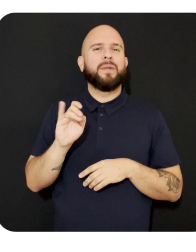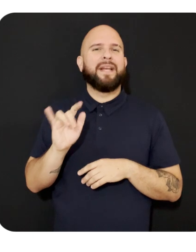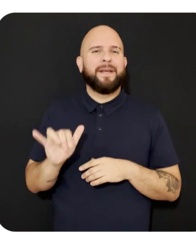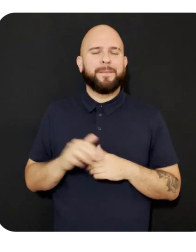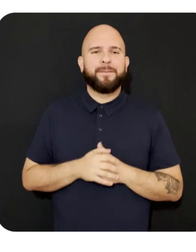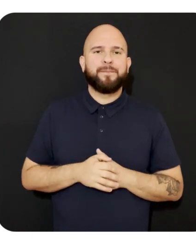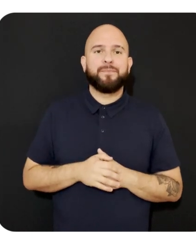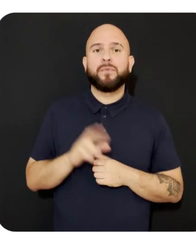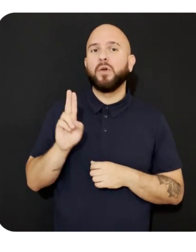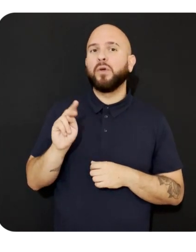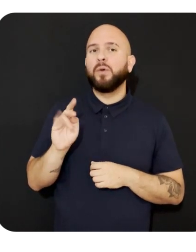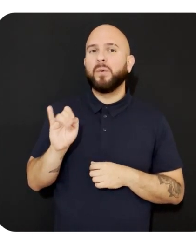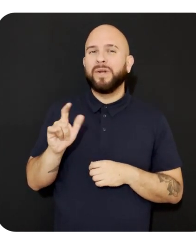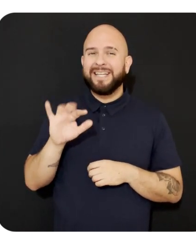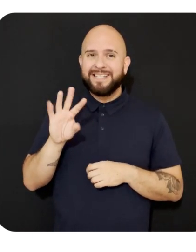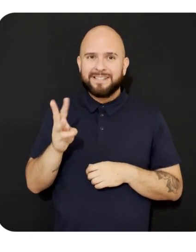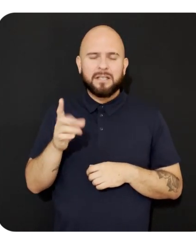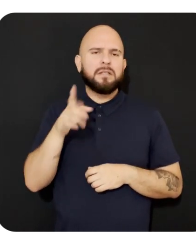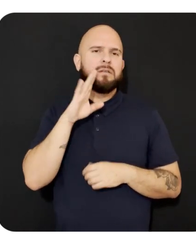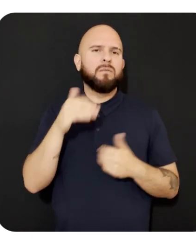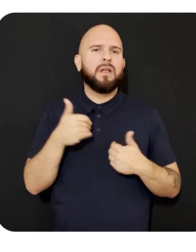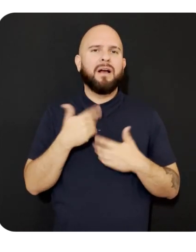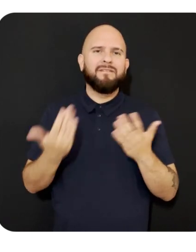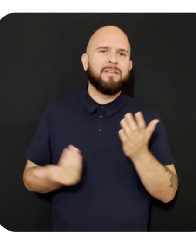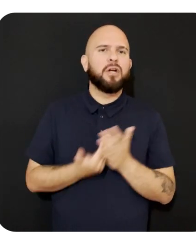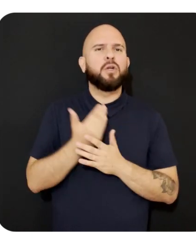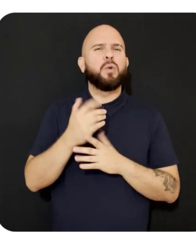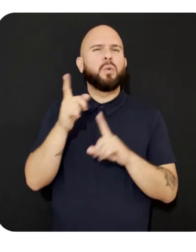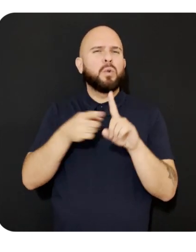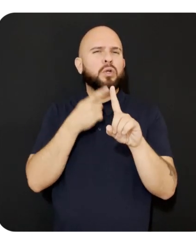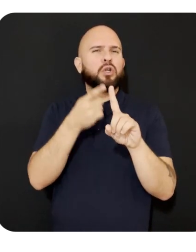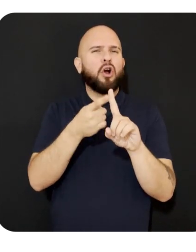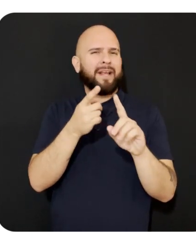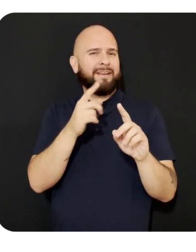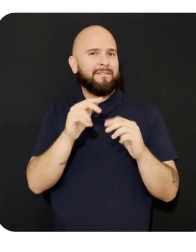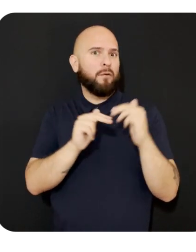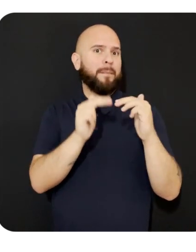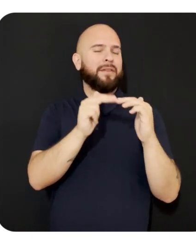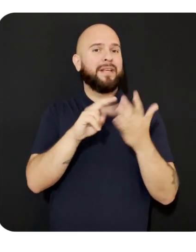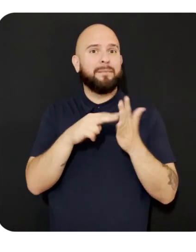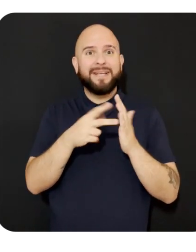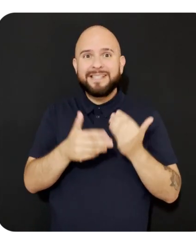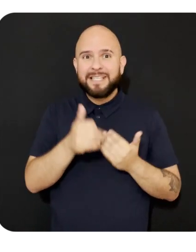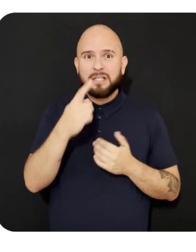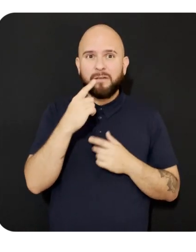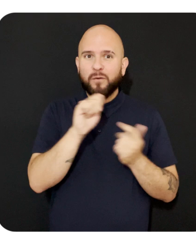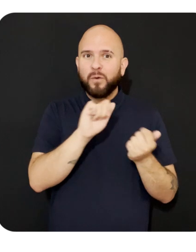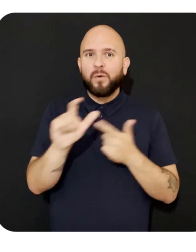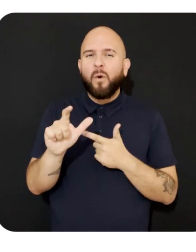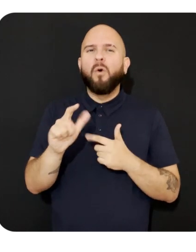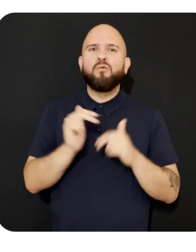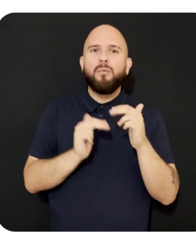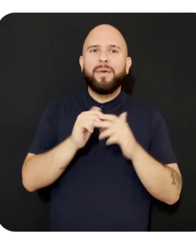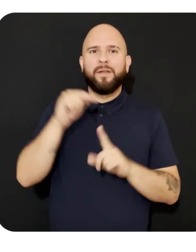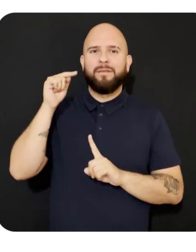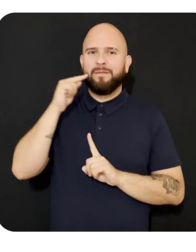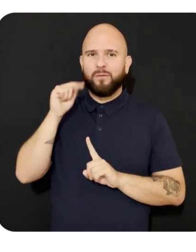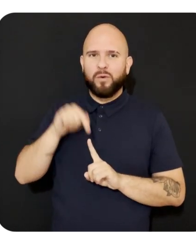will also introduce a new build target for MetaQuest devices, making it easier than ever to start building for Quest.